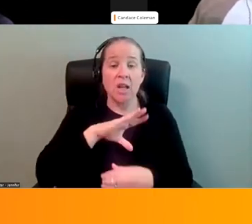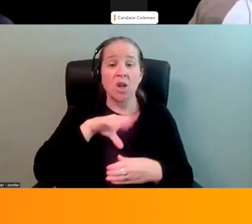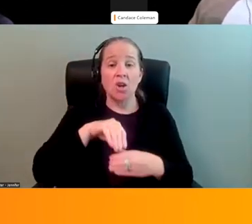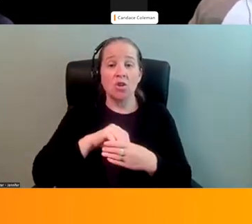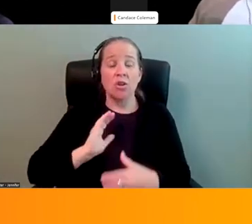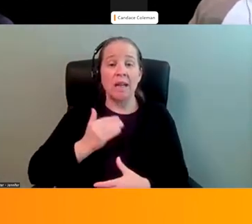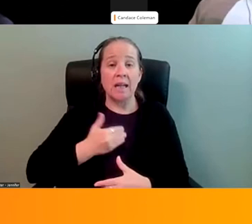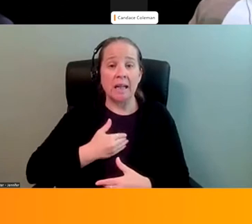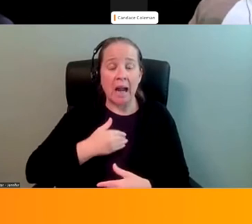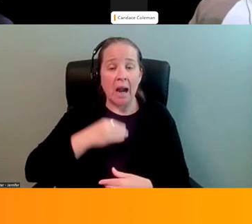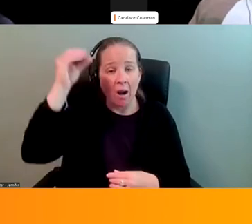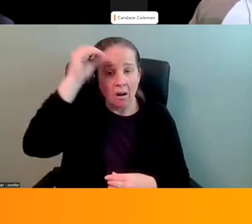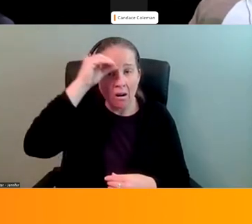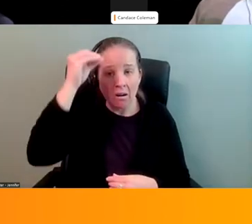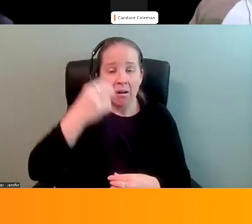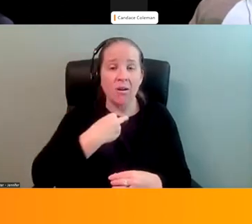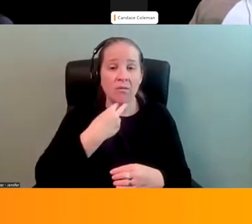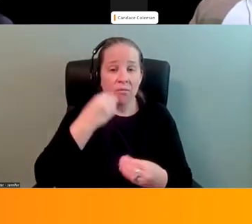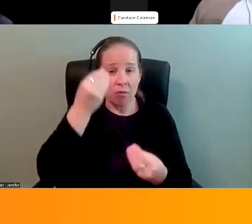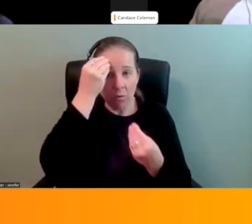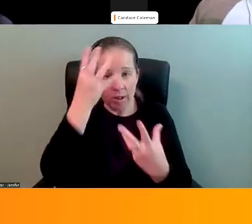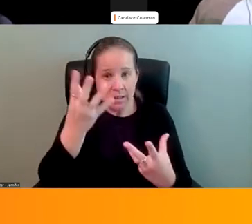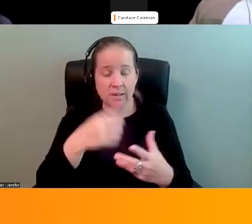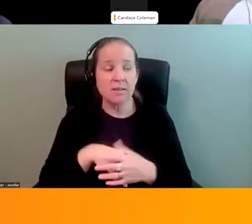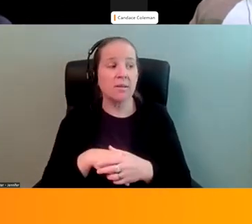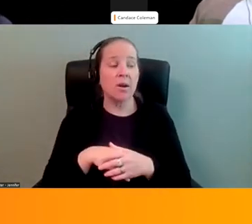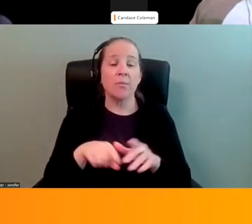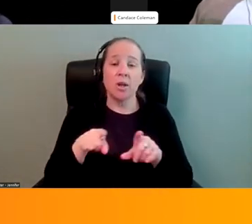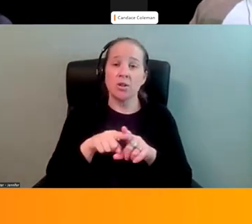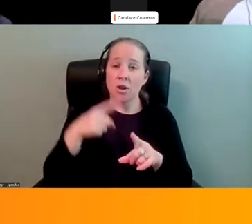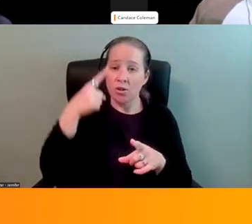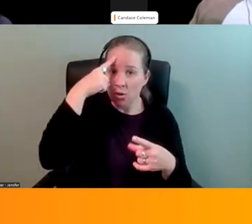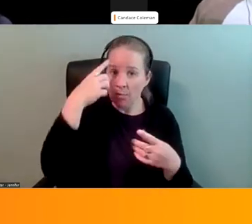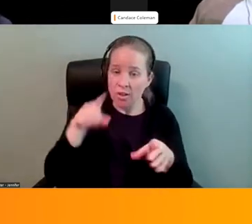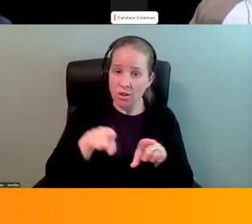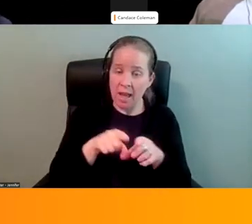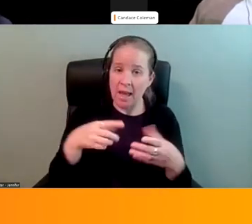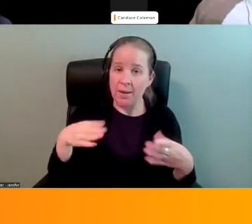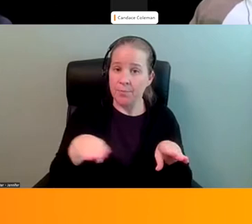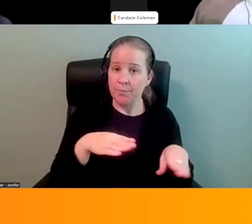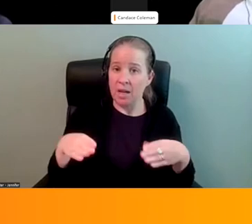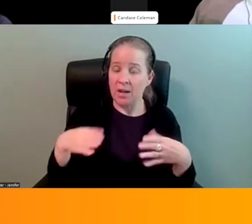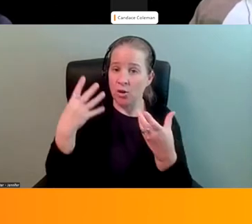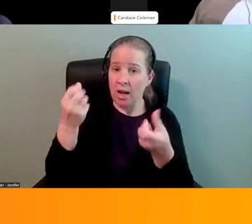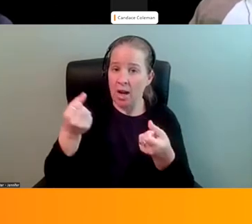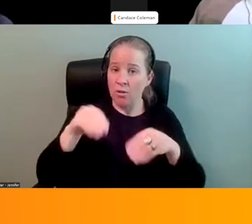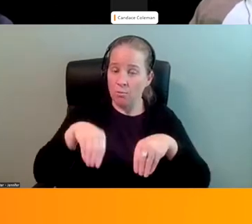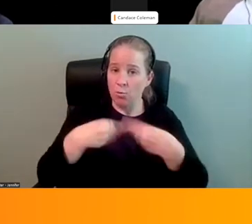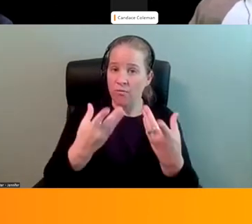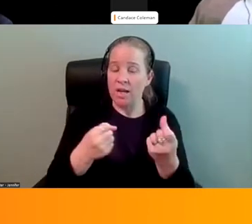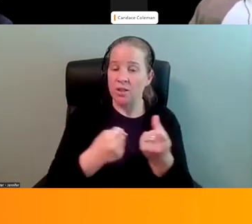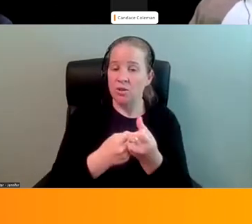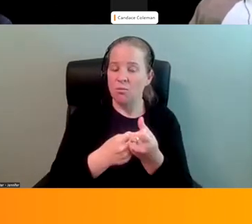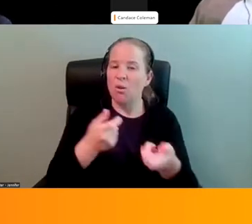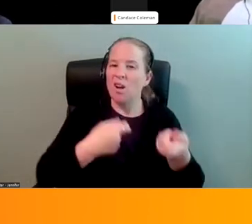it, but allowed mental and behavioral health professionals. to provide that support instead of police officers officers.